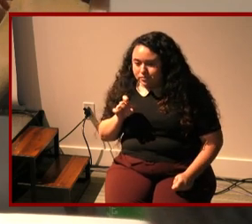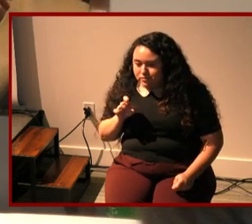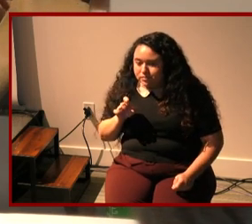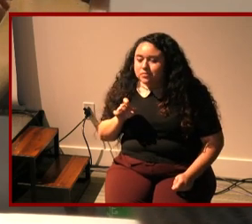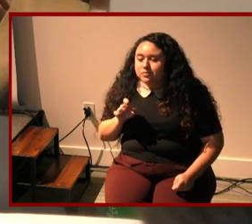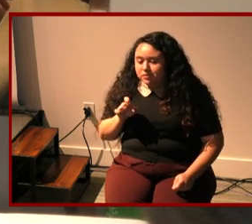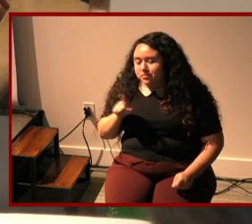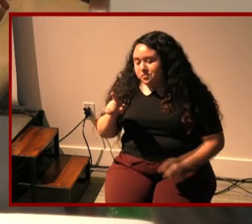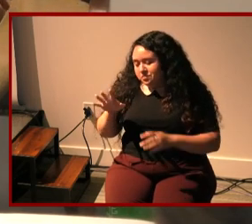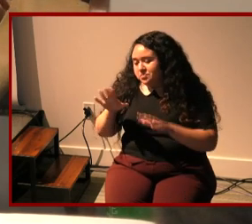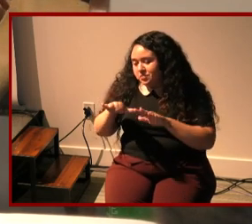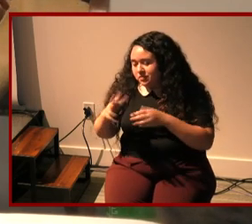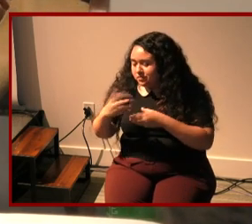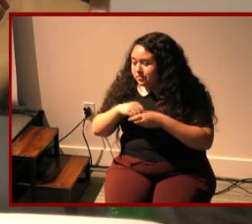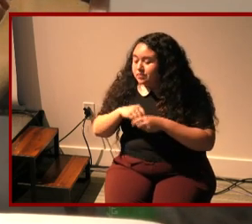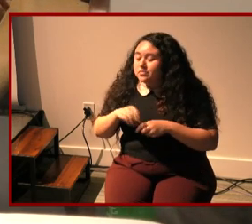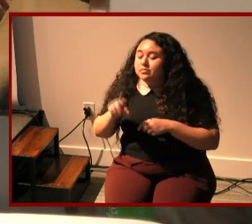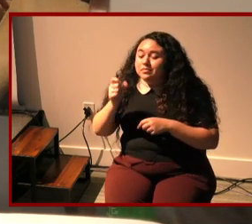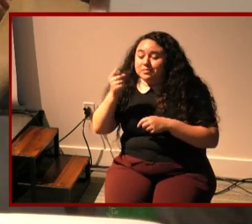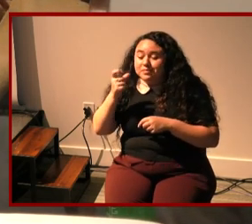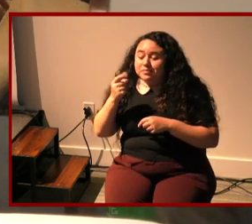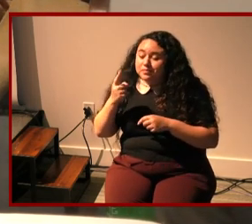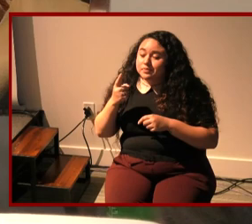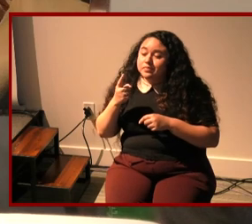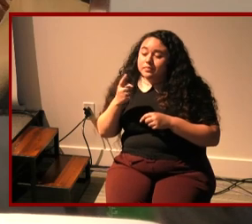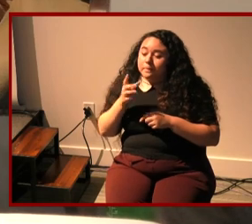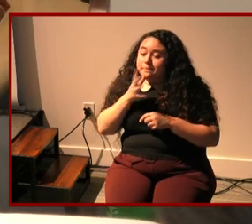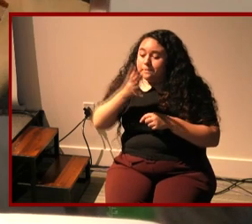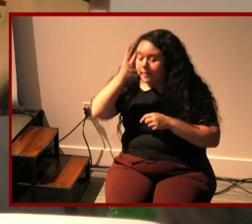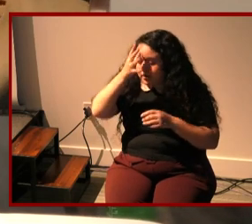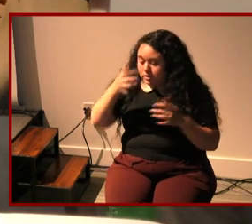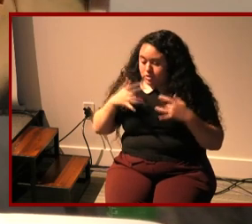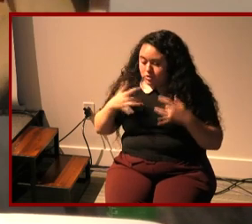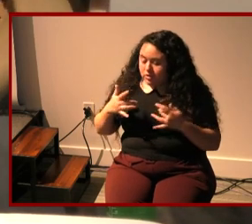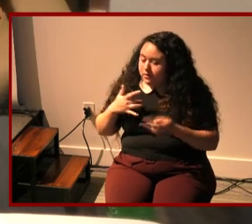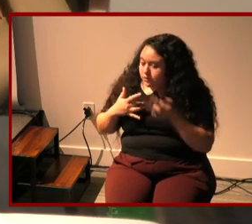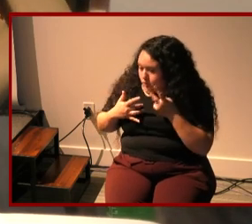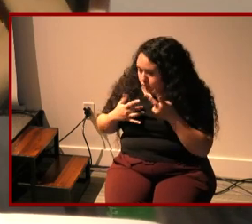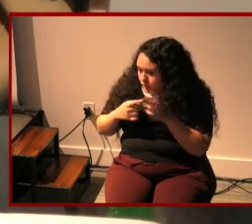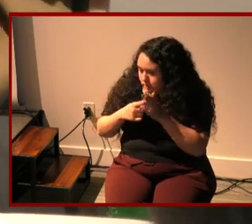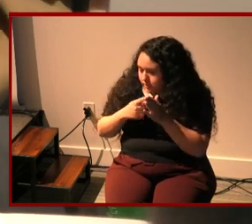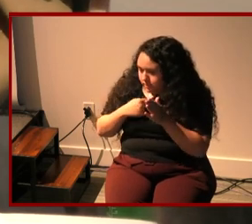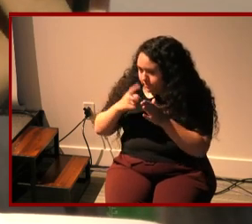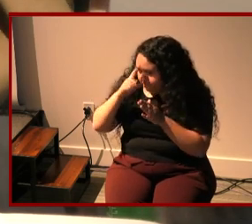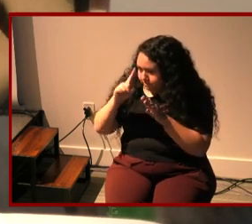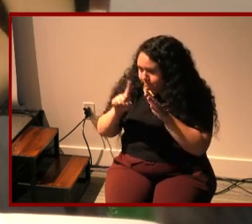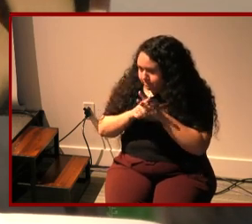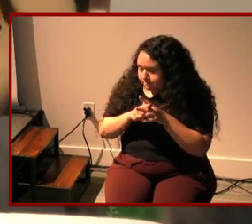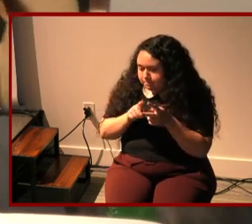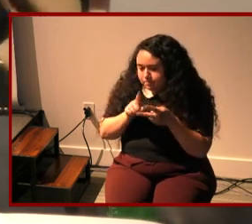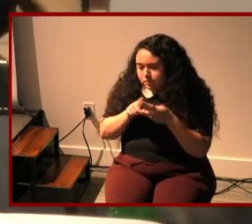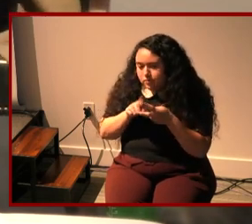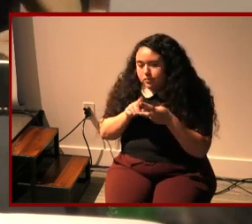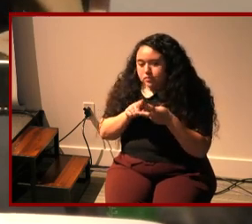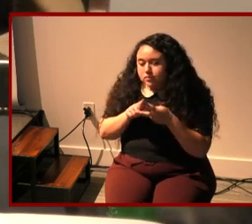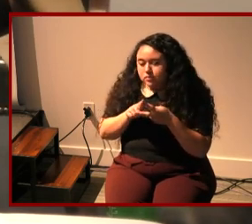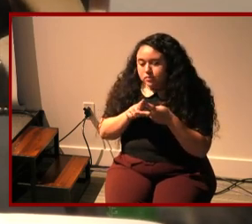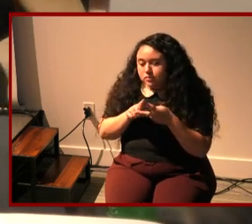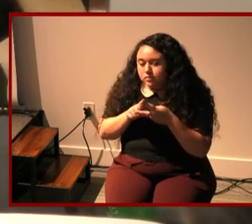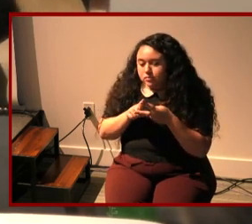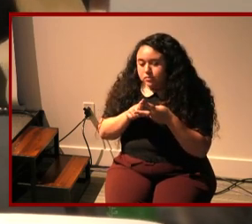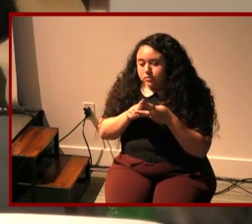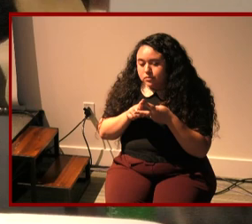um parents often there's two examples that come to mind um one is uh